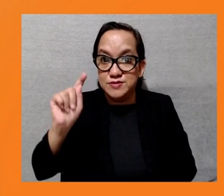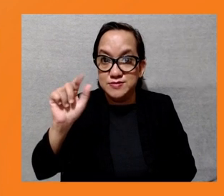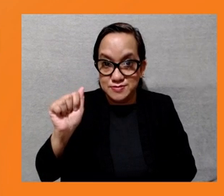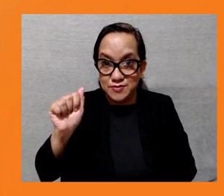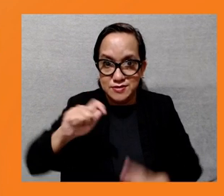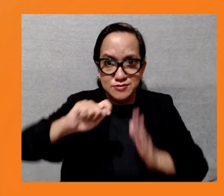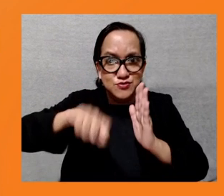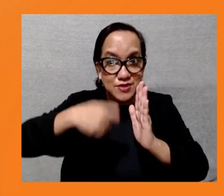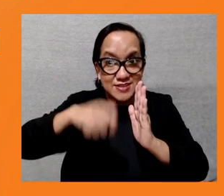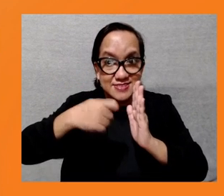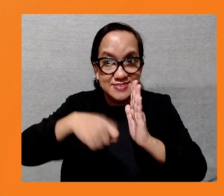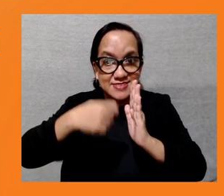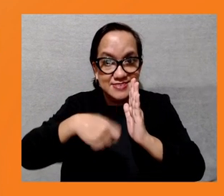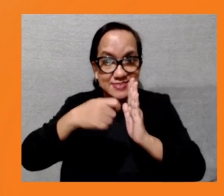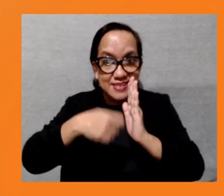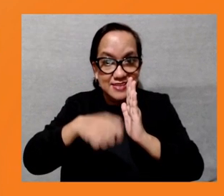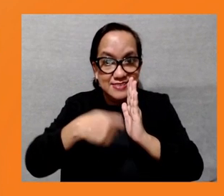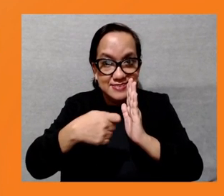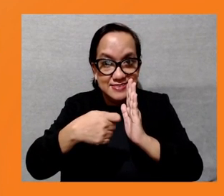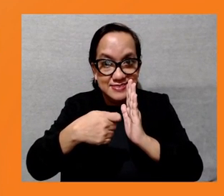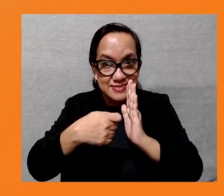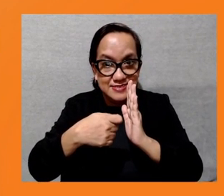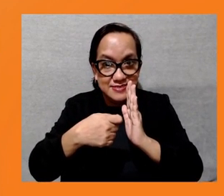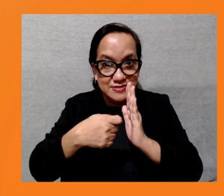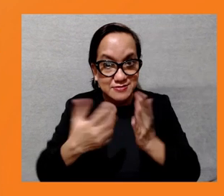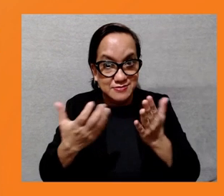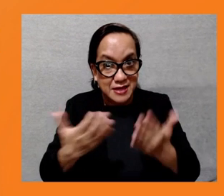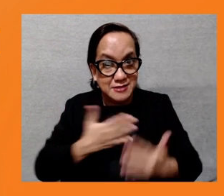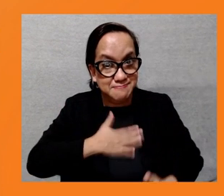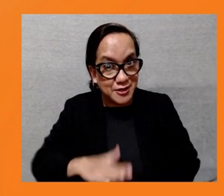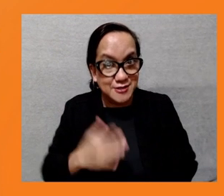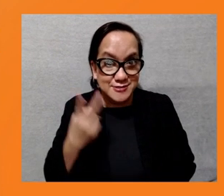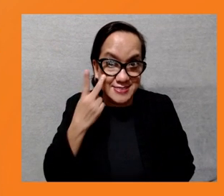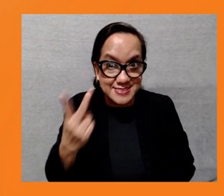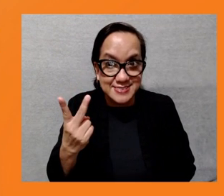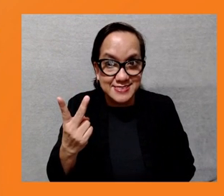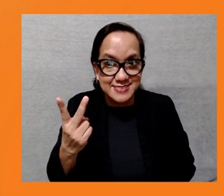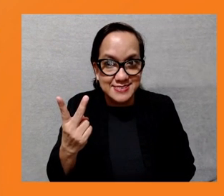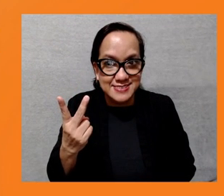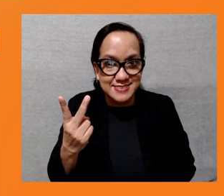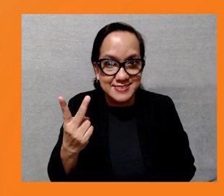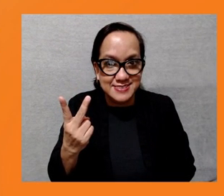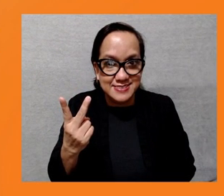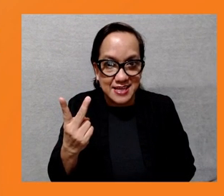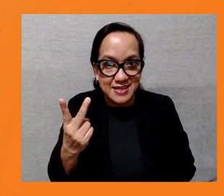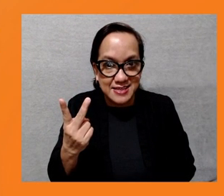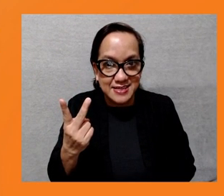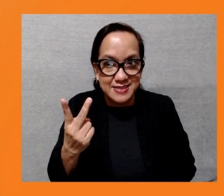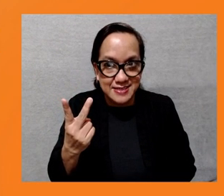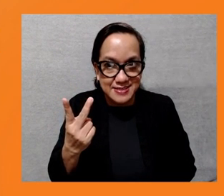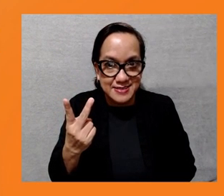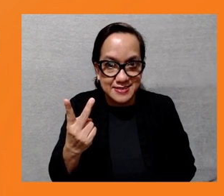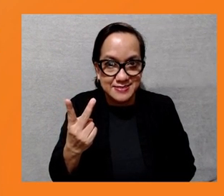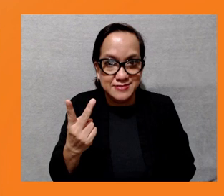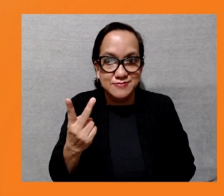ever want to see. And I think there's a lot of contractual provisions, but also training that needs to be done,